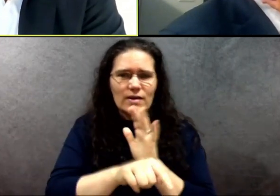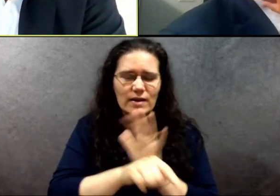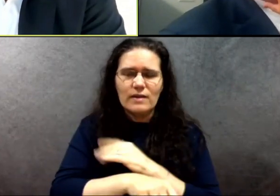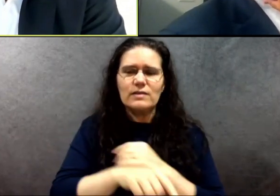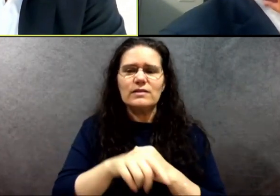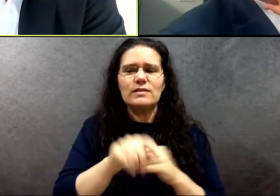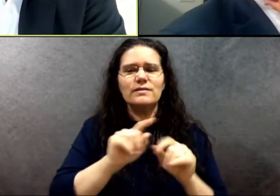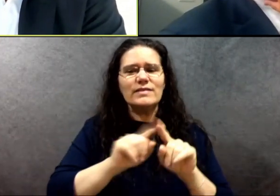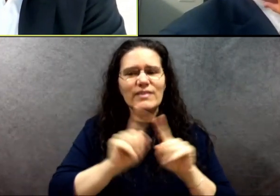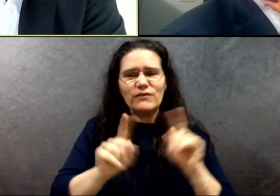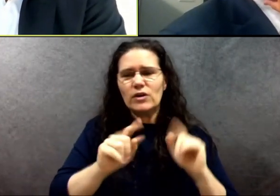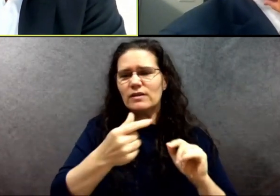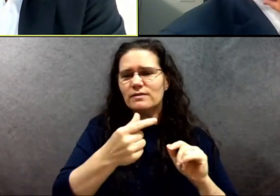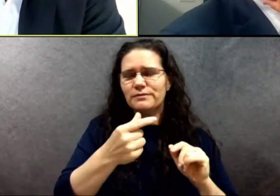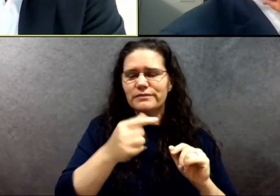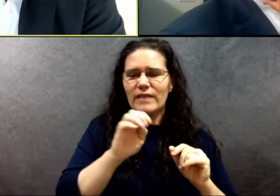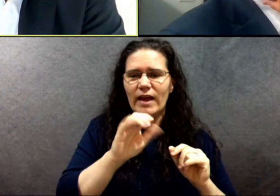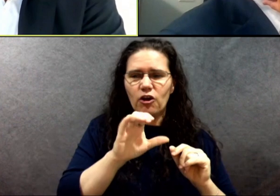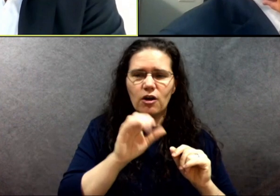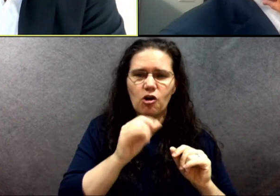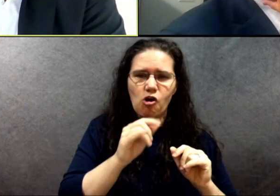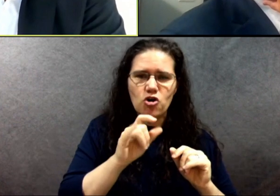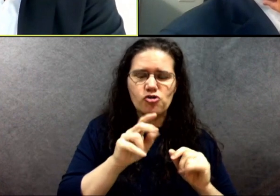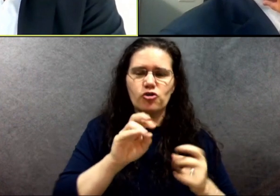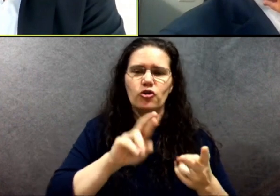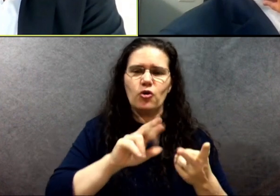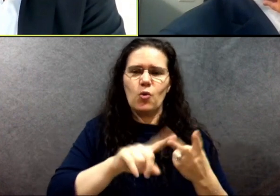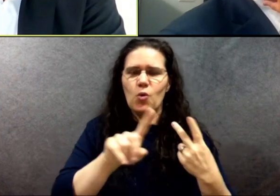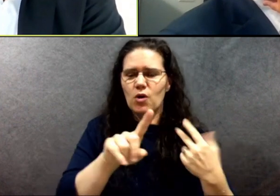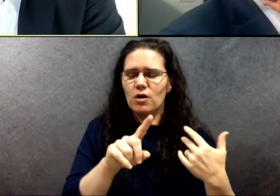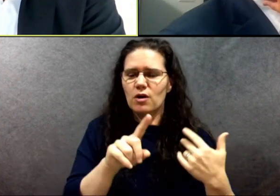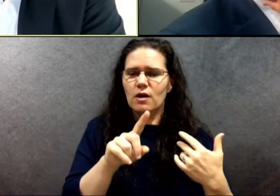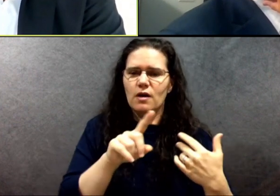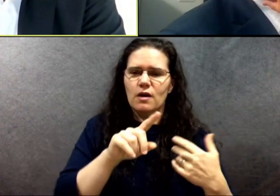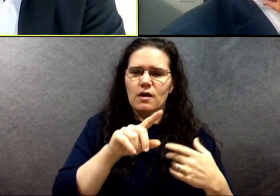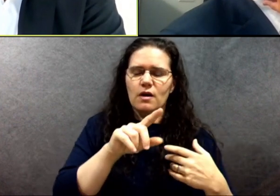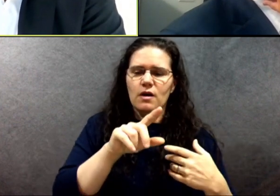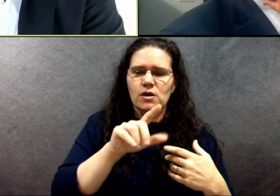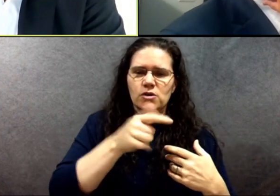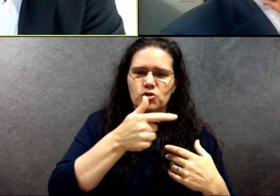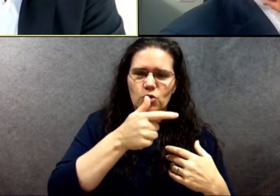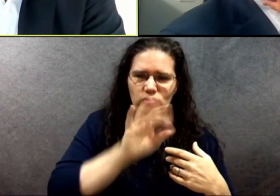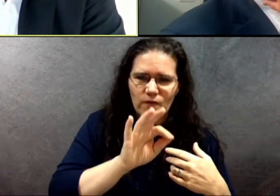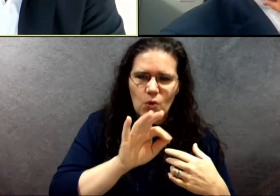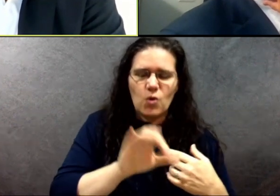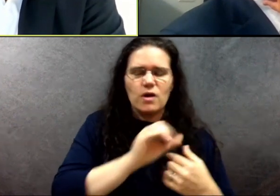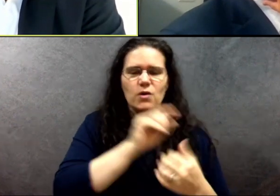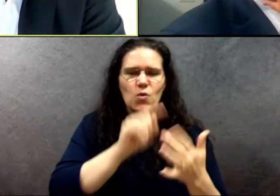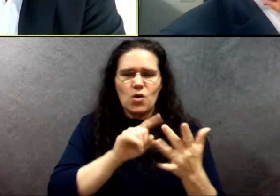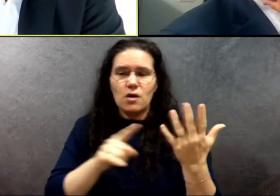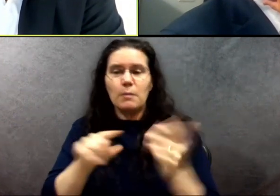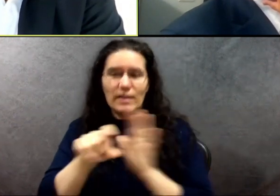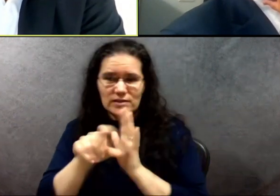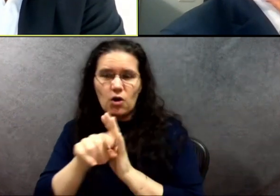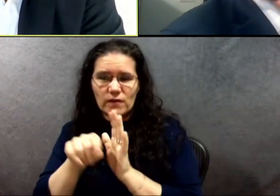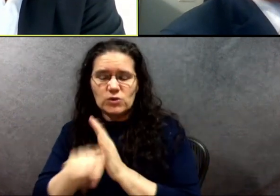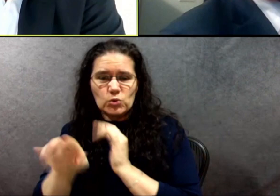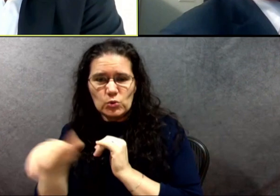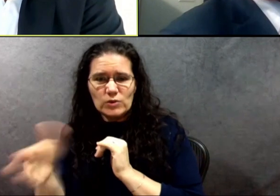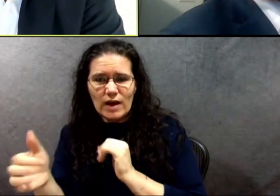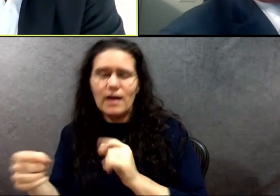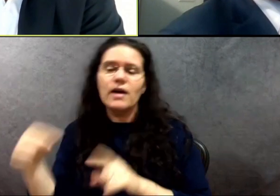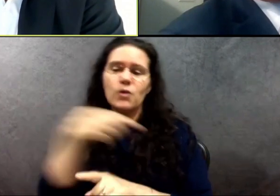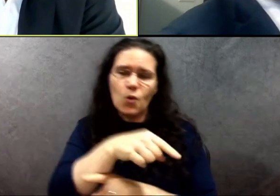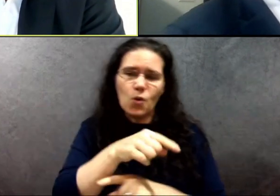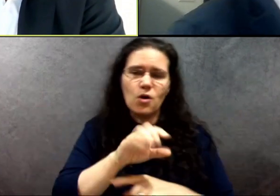Garner, the chokehold, or Geronimo Yanez in Minnesota with the shooting of Philando Castile, who was a licensed carrying,